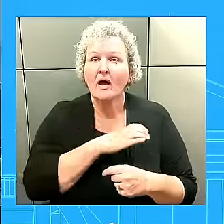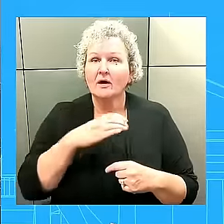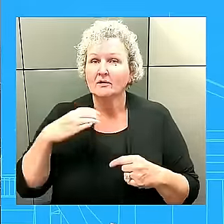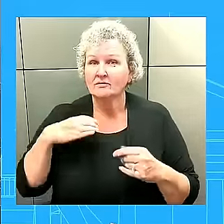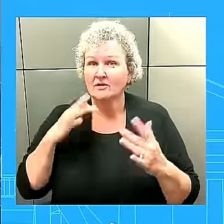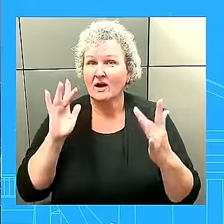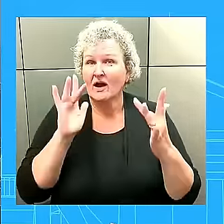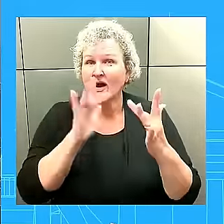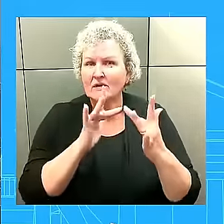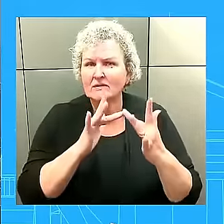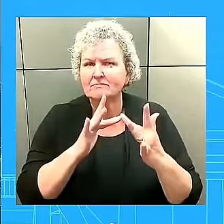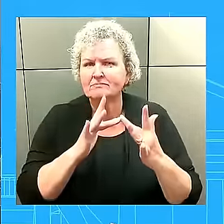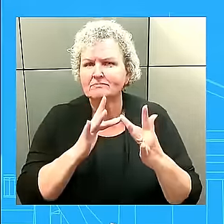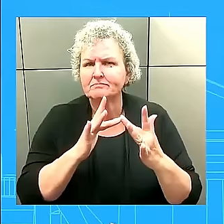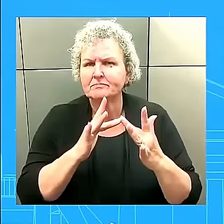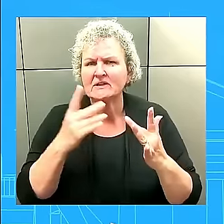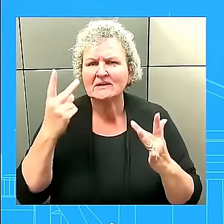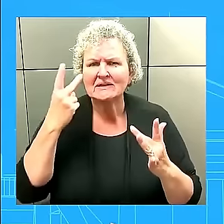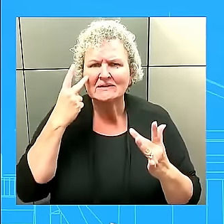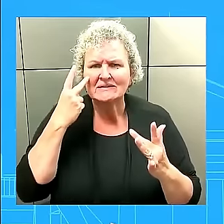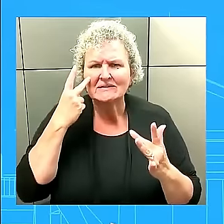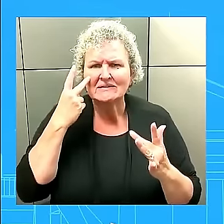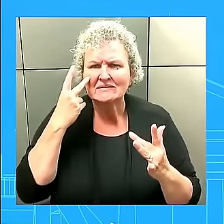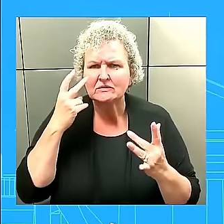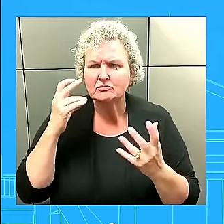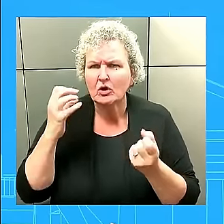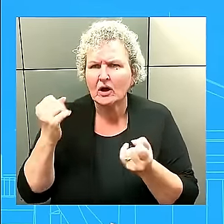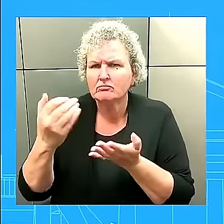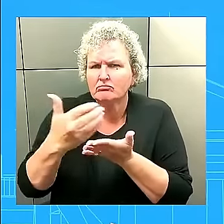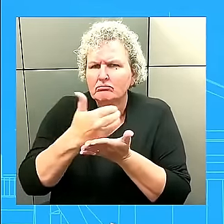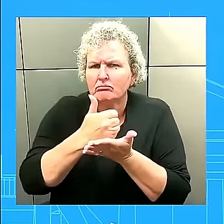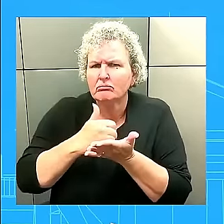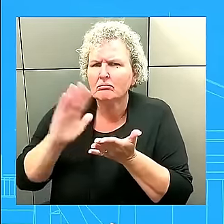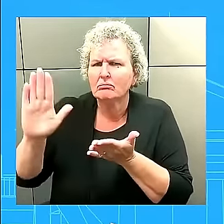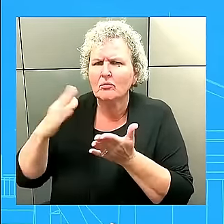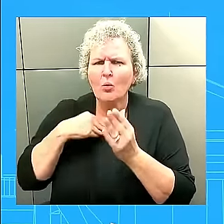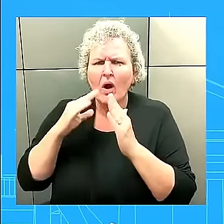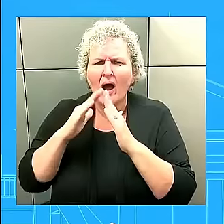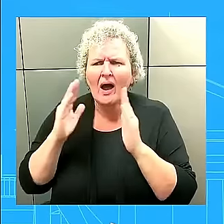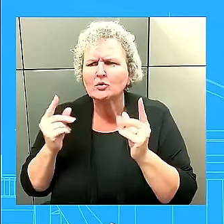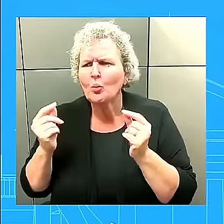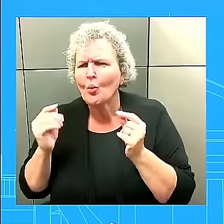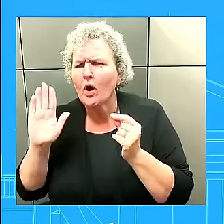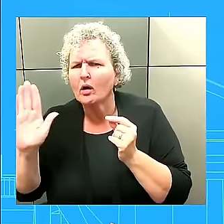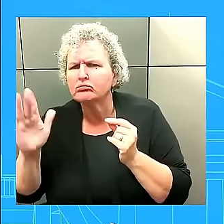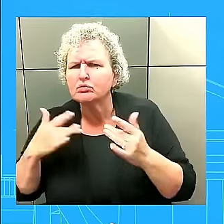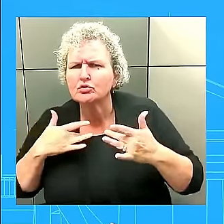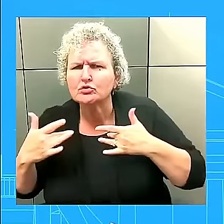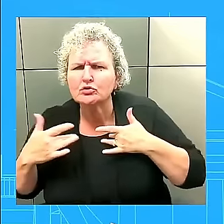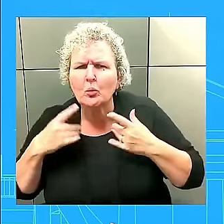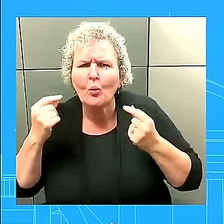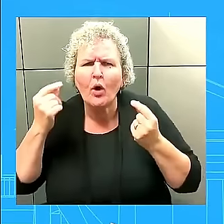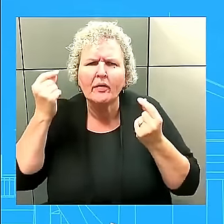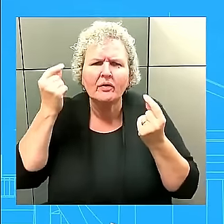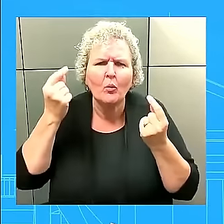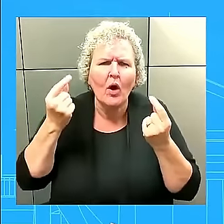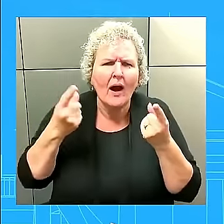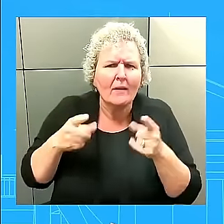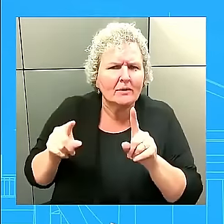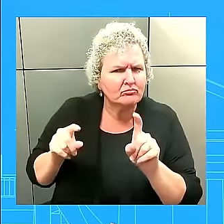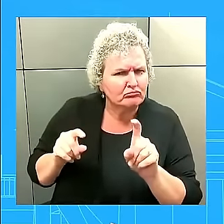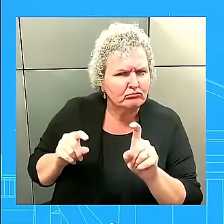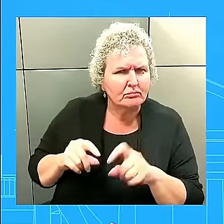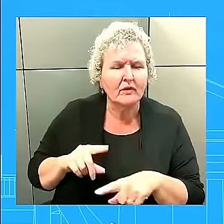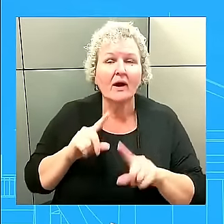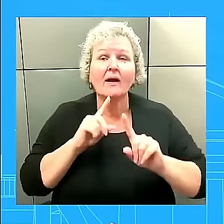expedite this process? I mean, we're in regular touch with congressional members about any type of initiative that we're trying to push through, especially